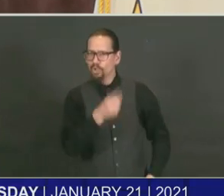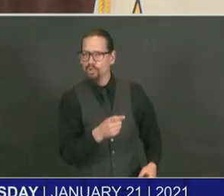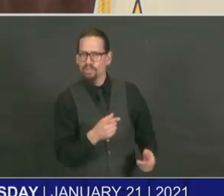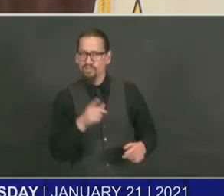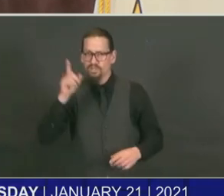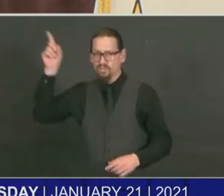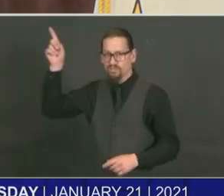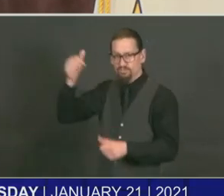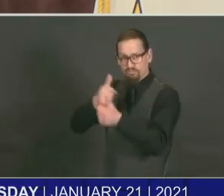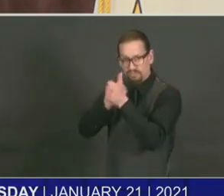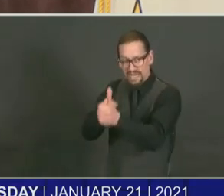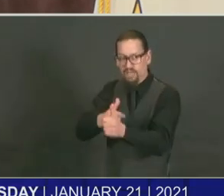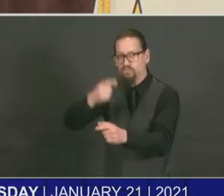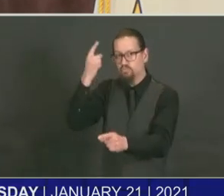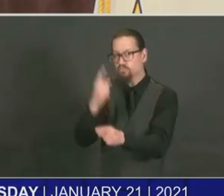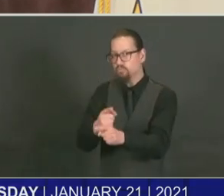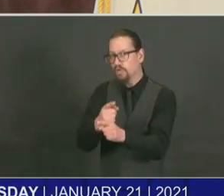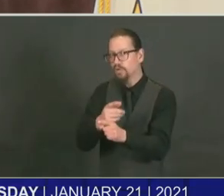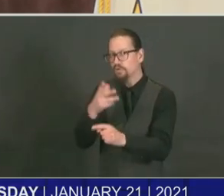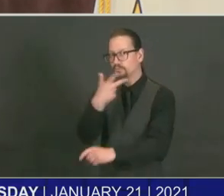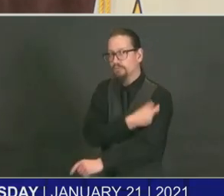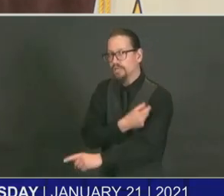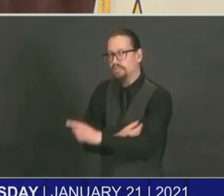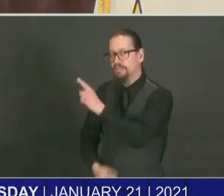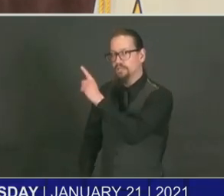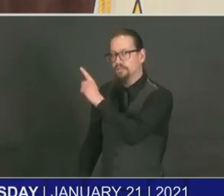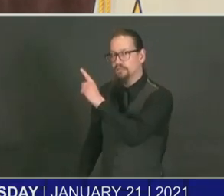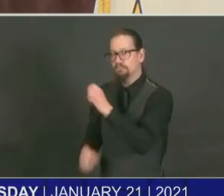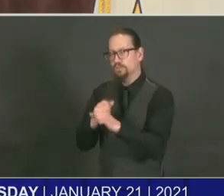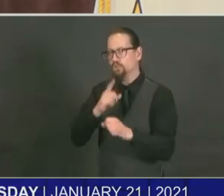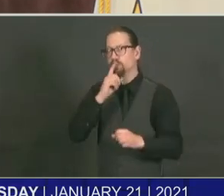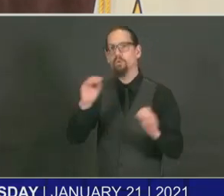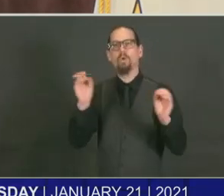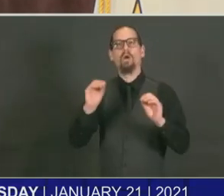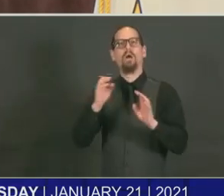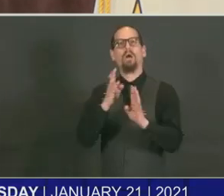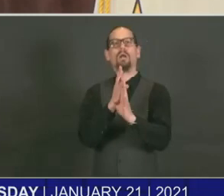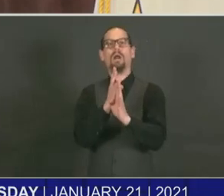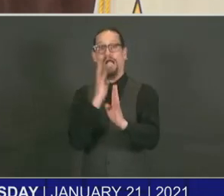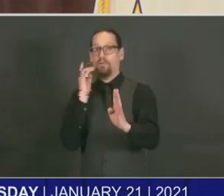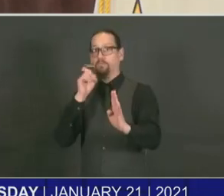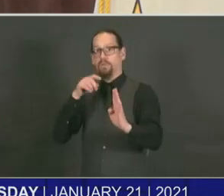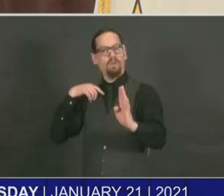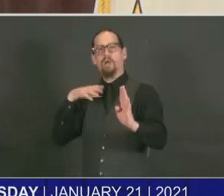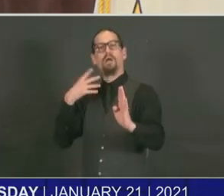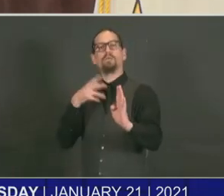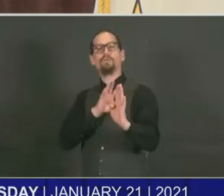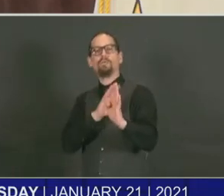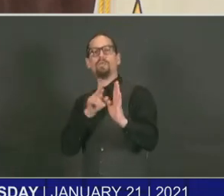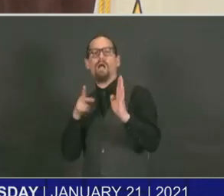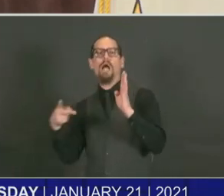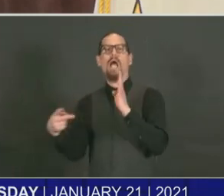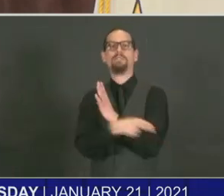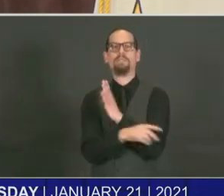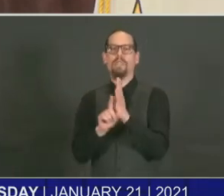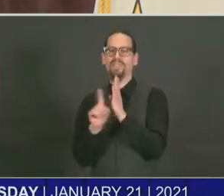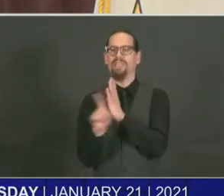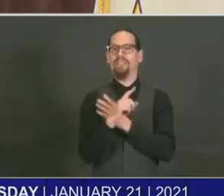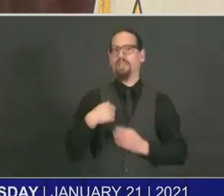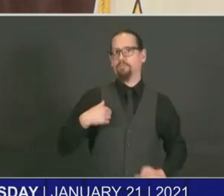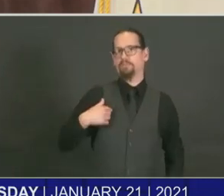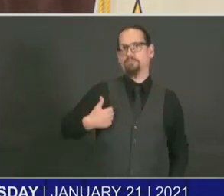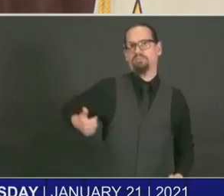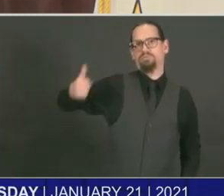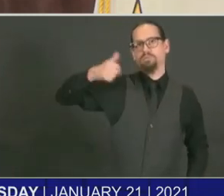line jumping as there is bound to be concerns about? Yeah, first I'll say from the hospital's standpoint, generally